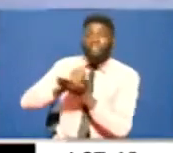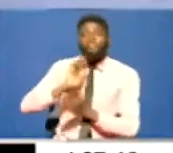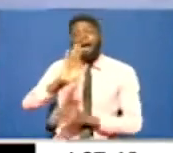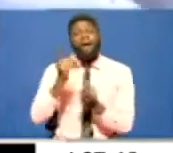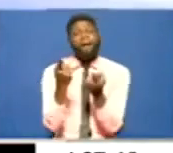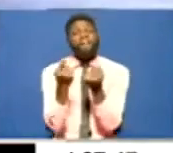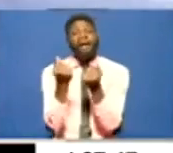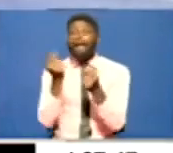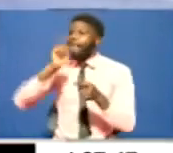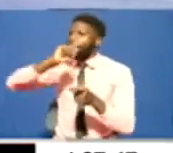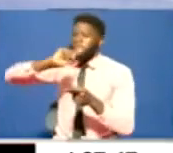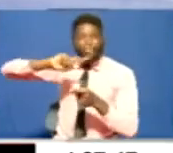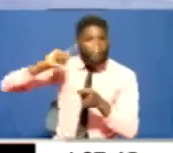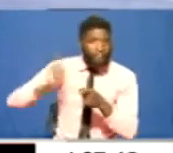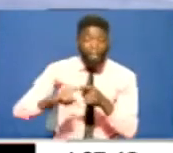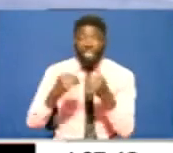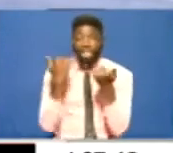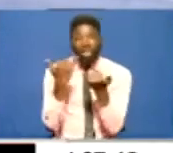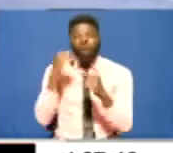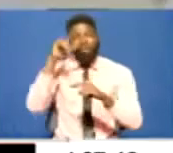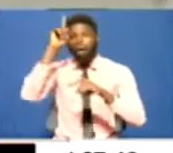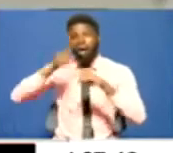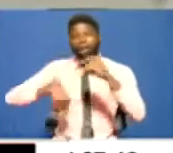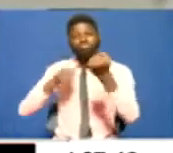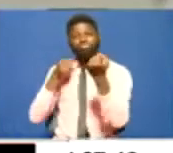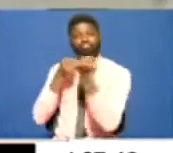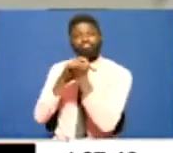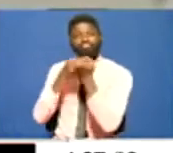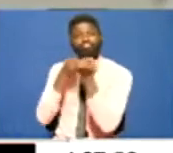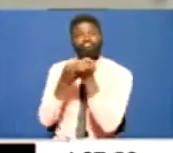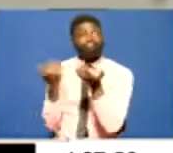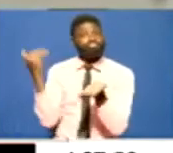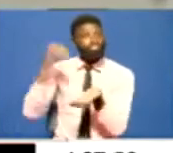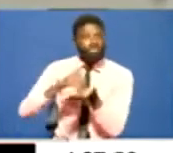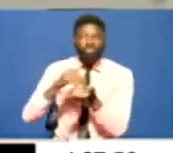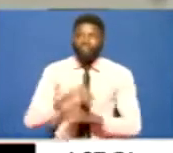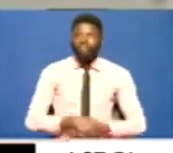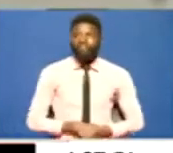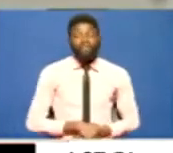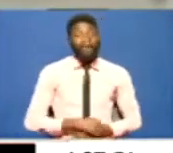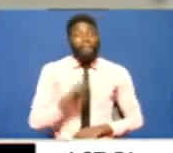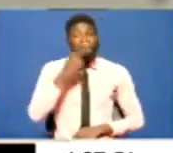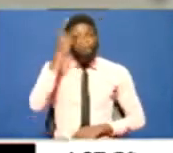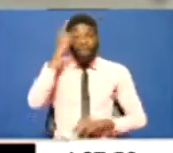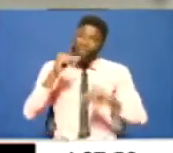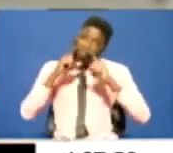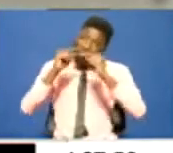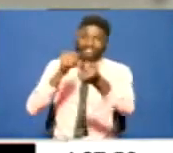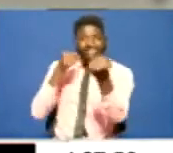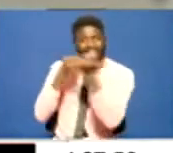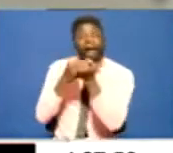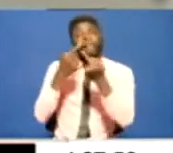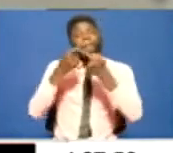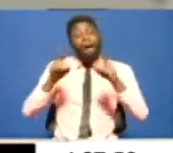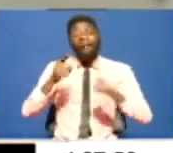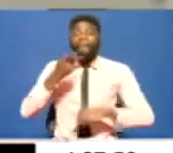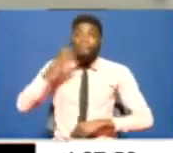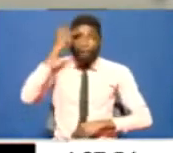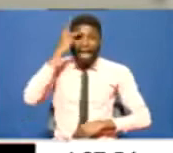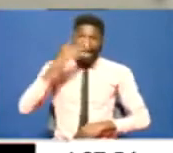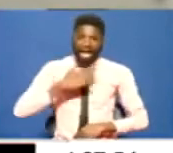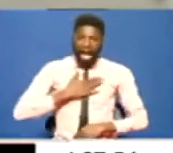an extent that she is unable to support them anymore. The parents, I tell them to provide, but you find most of our parents are poor.